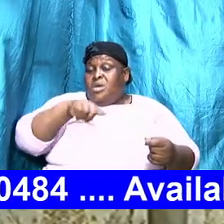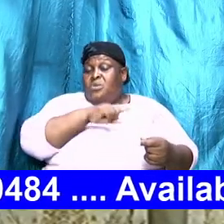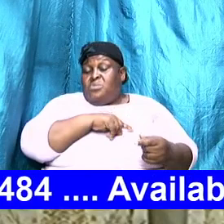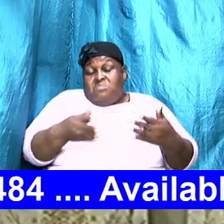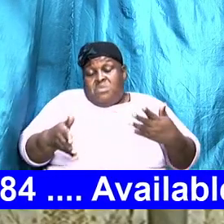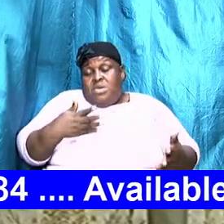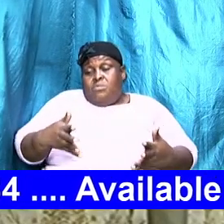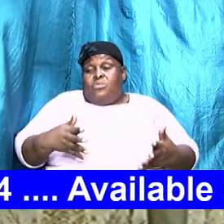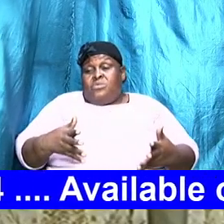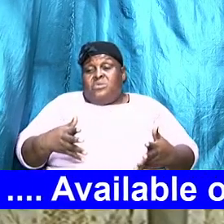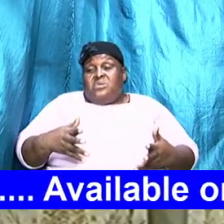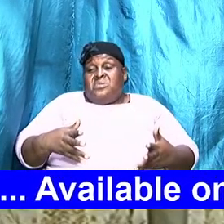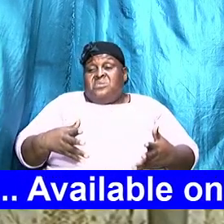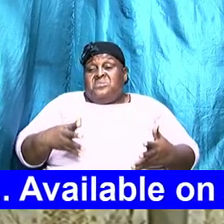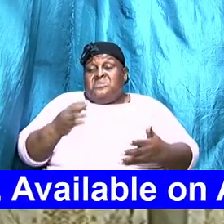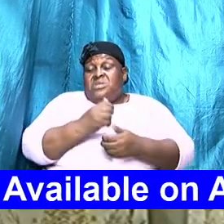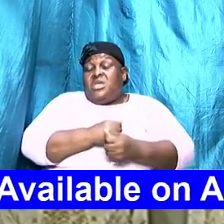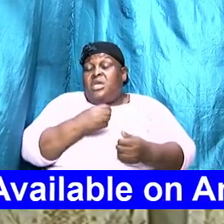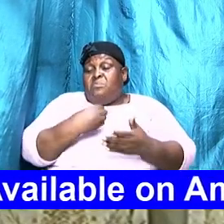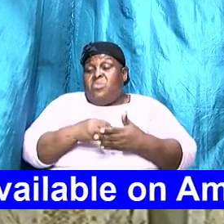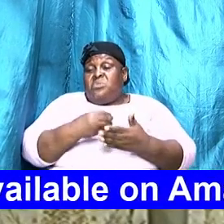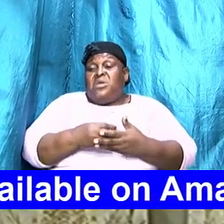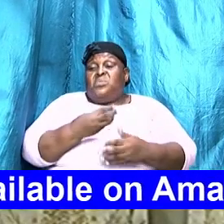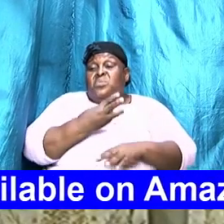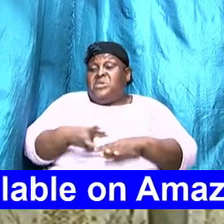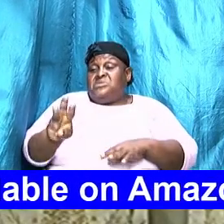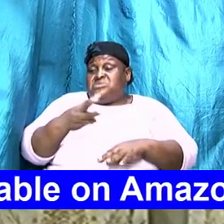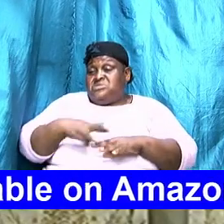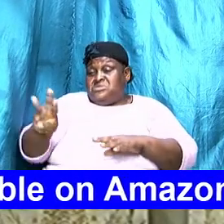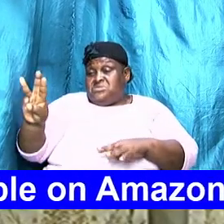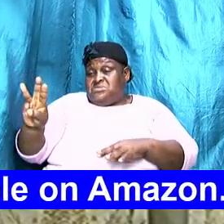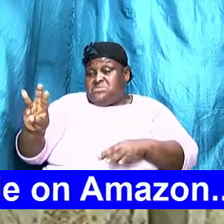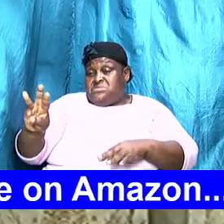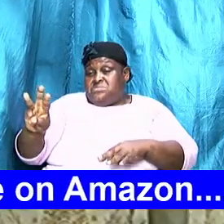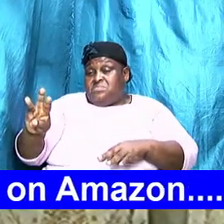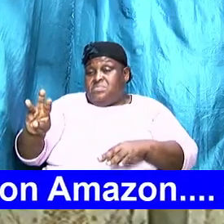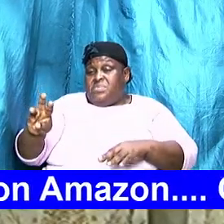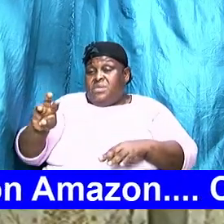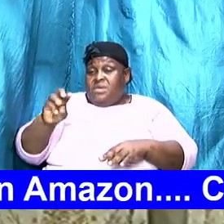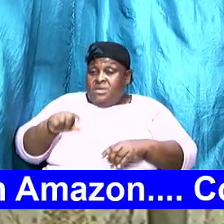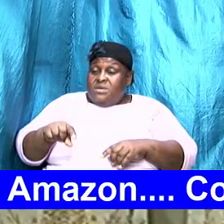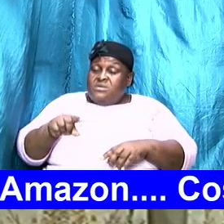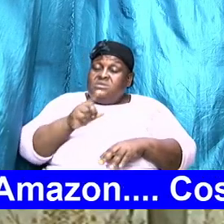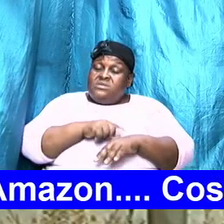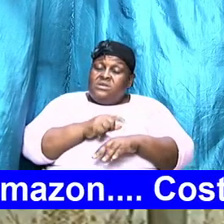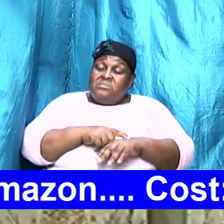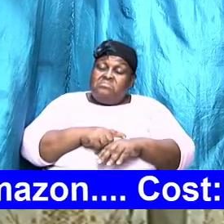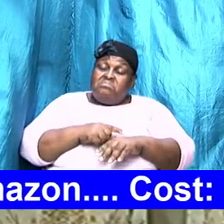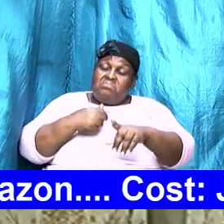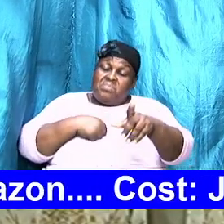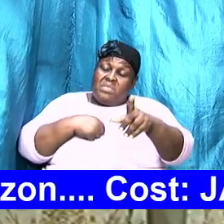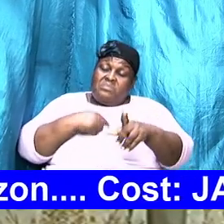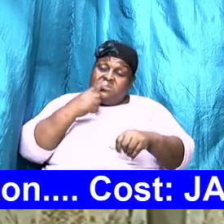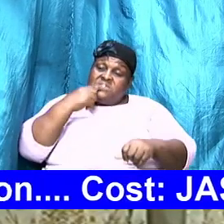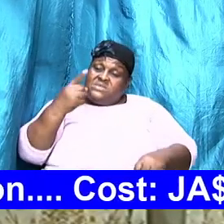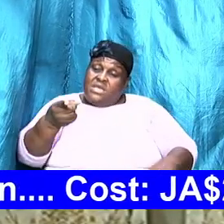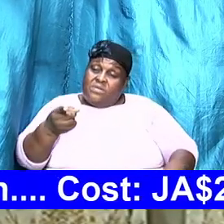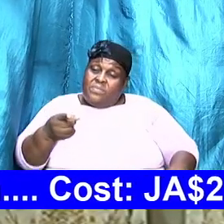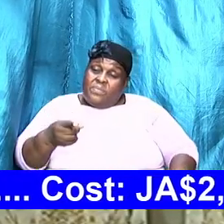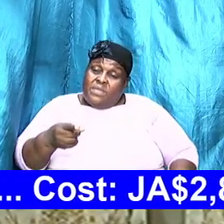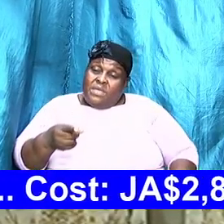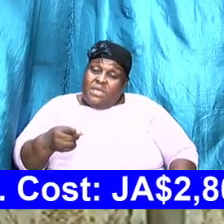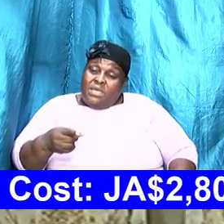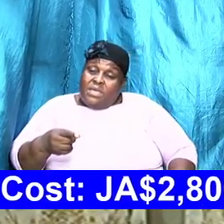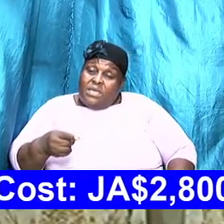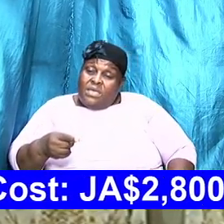and I'm not saying that is the case sometimes it is the reverse and this is the point that I'm making but if it is the